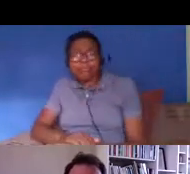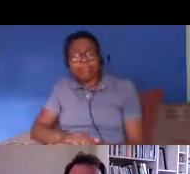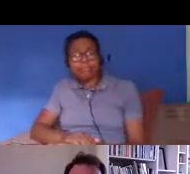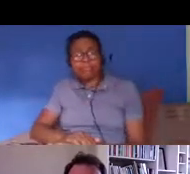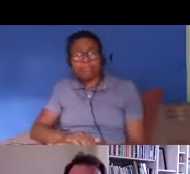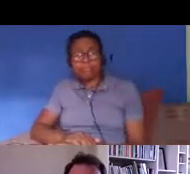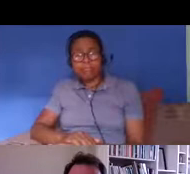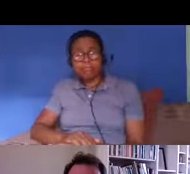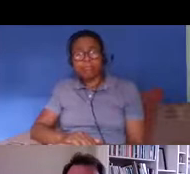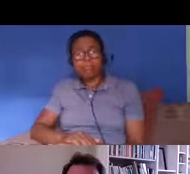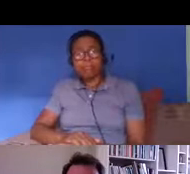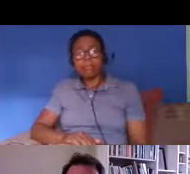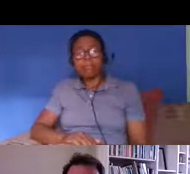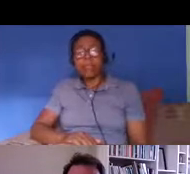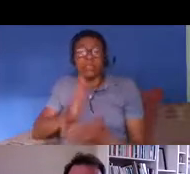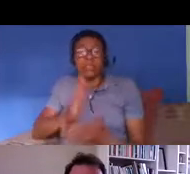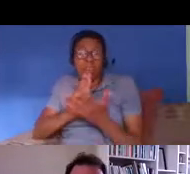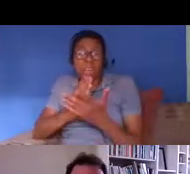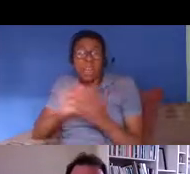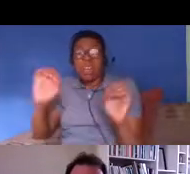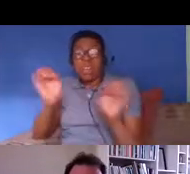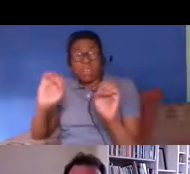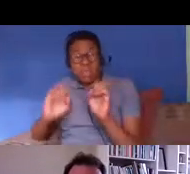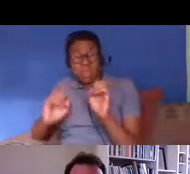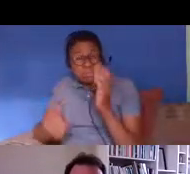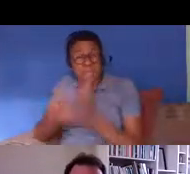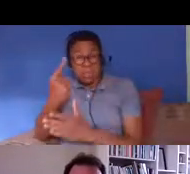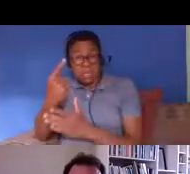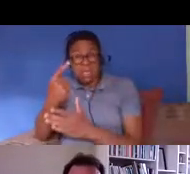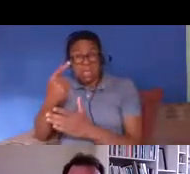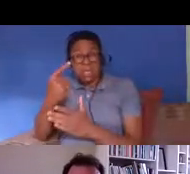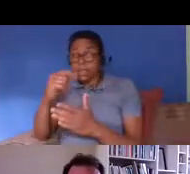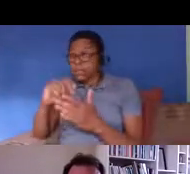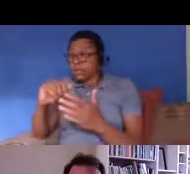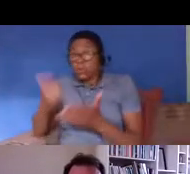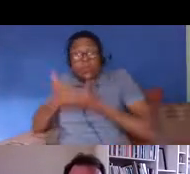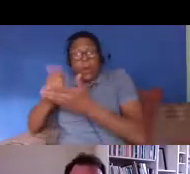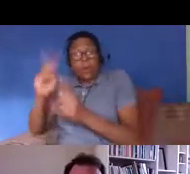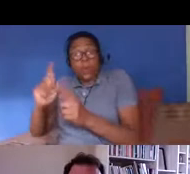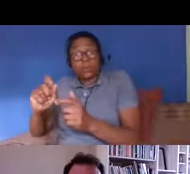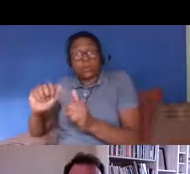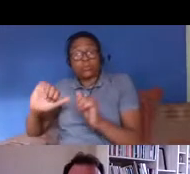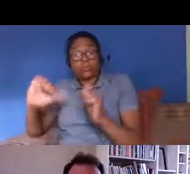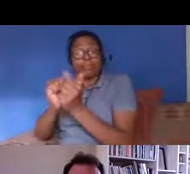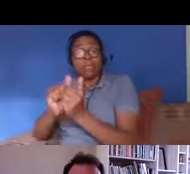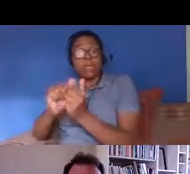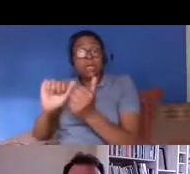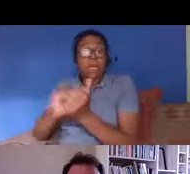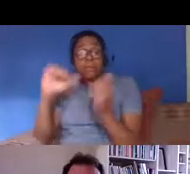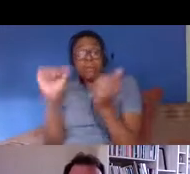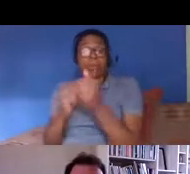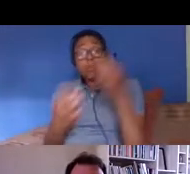and not much has also been done at the other end to legalize their stay either so this population is just growing and growing